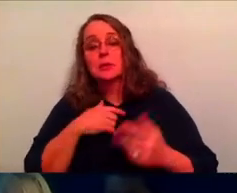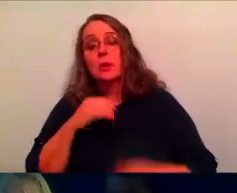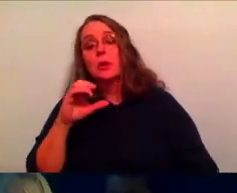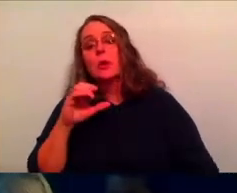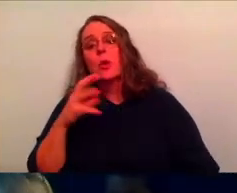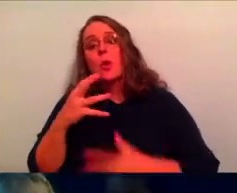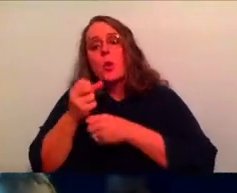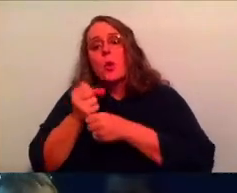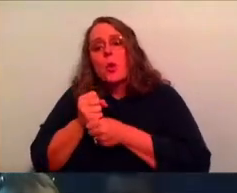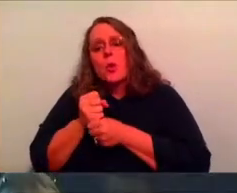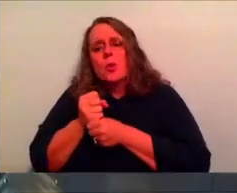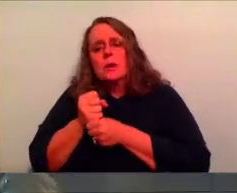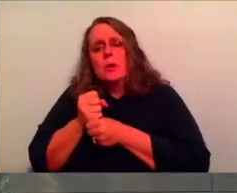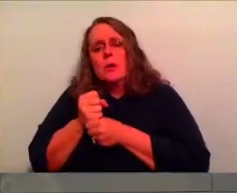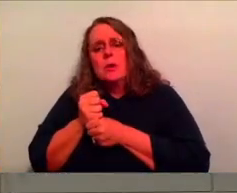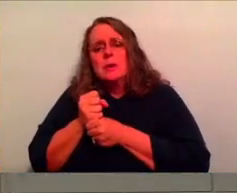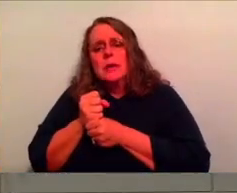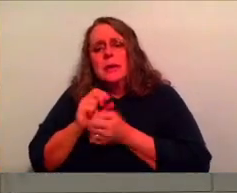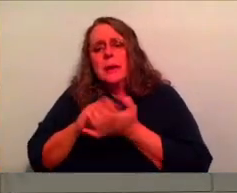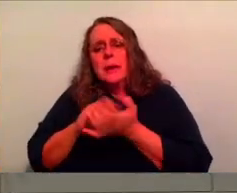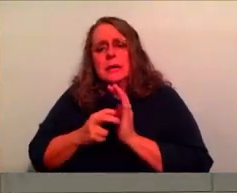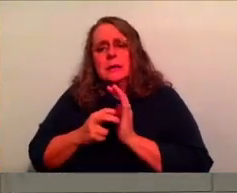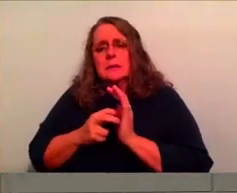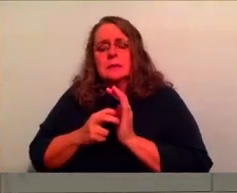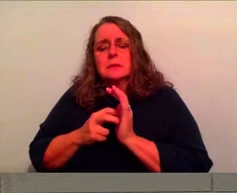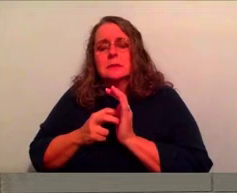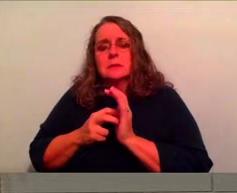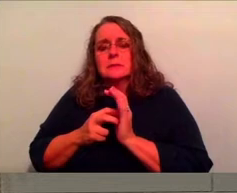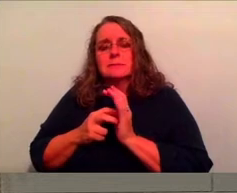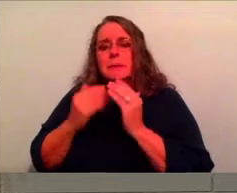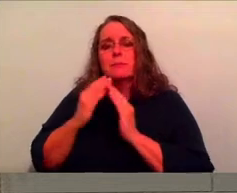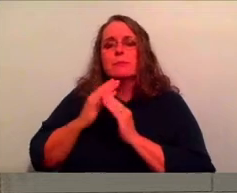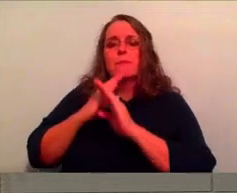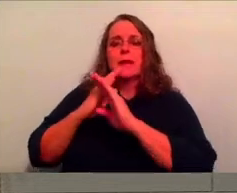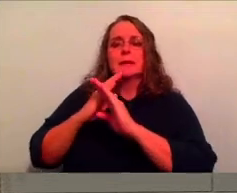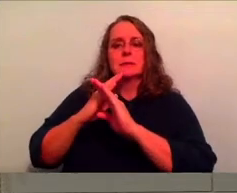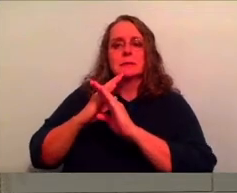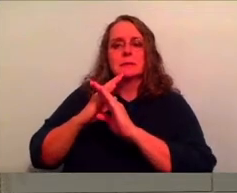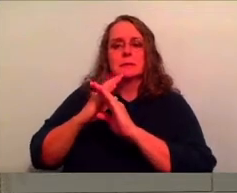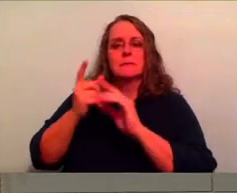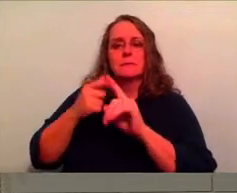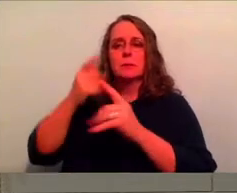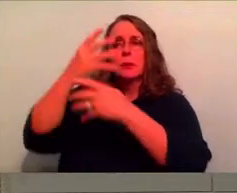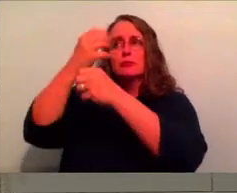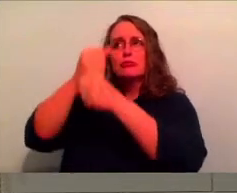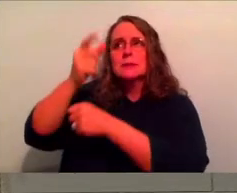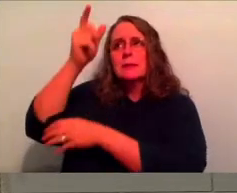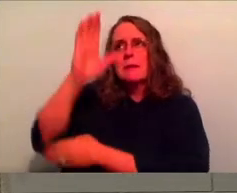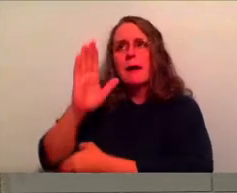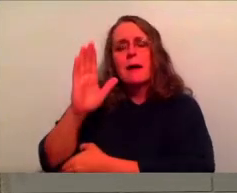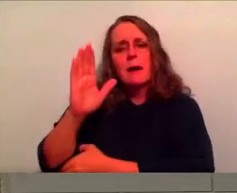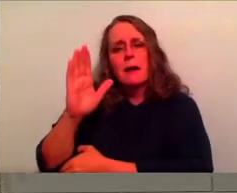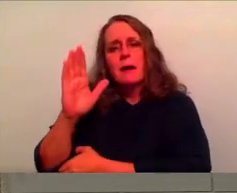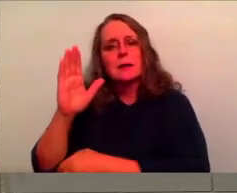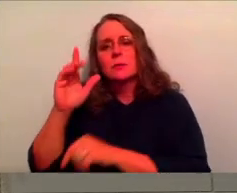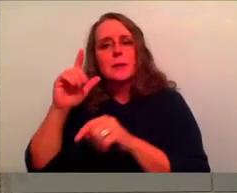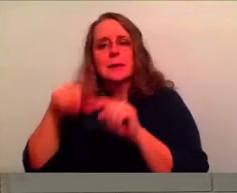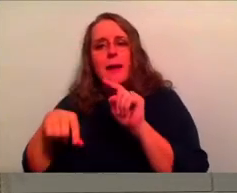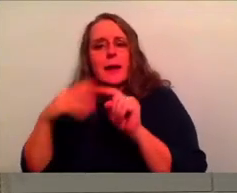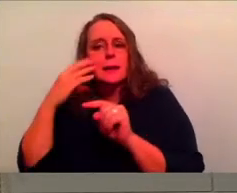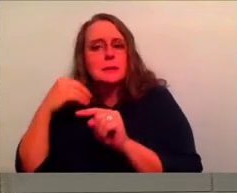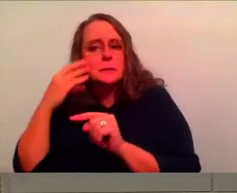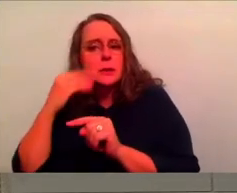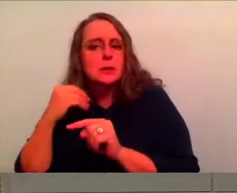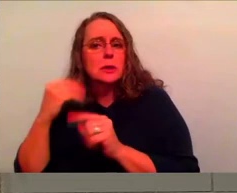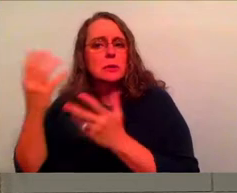is it keeps us from trusting God the way that we're supposed to. It keeps us, um, from, uh, experiencing and achieving the things that God